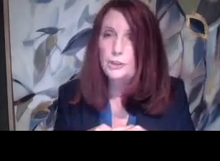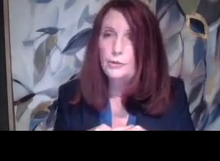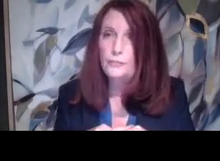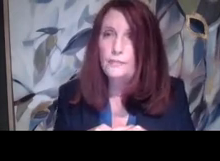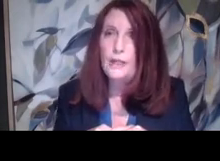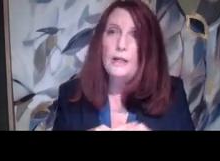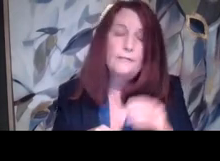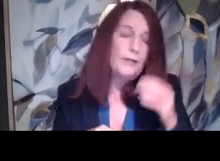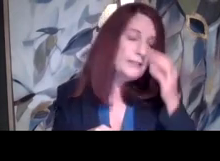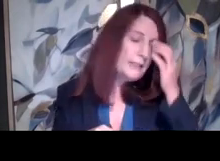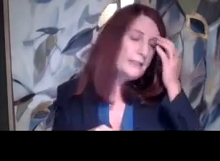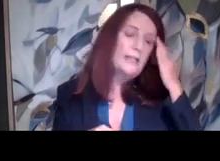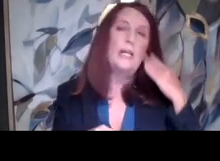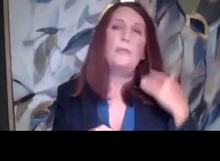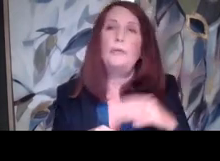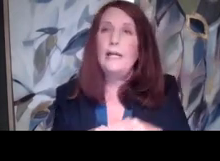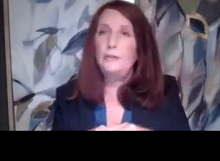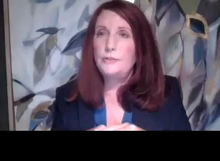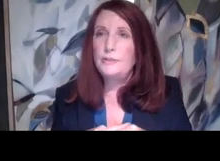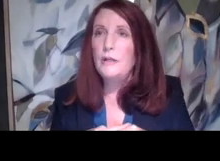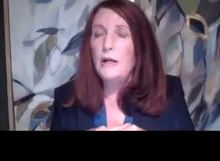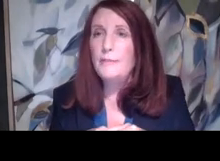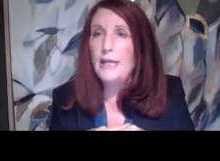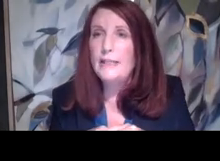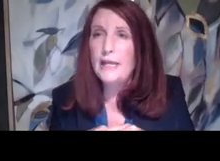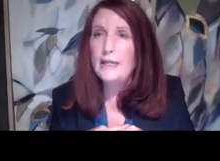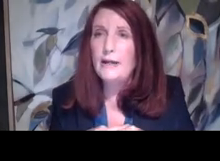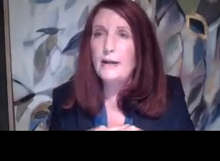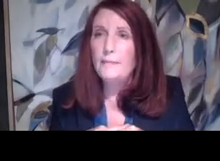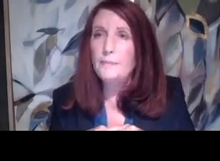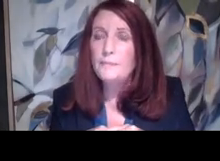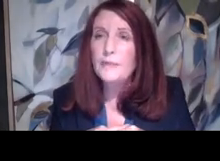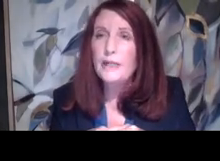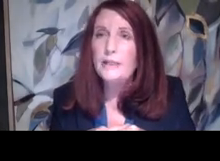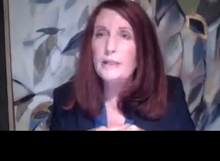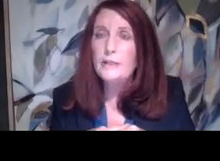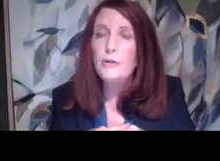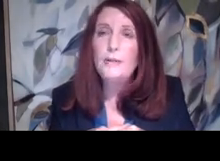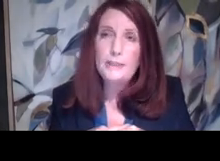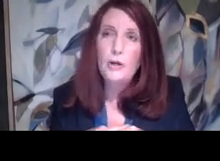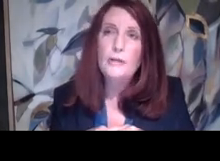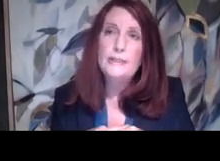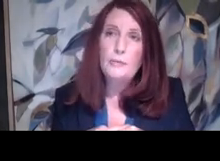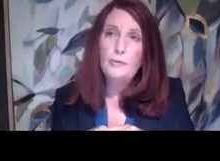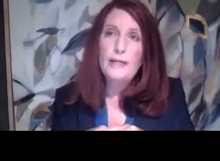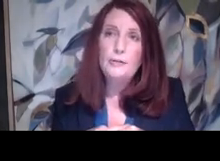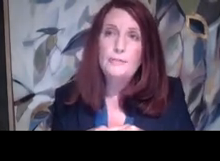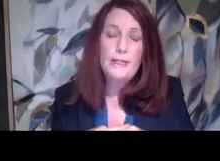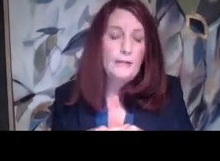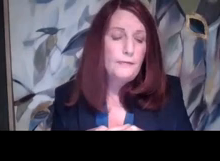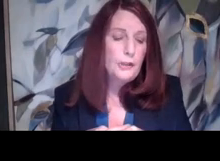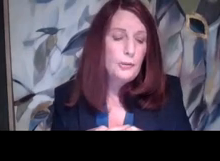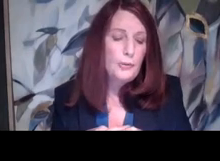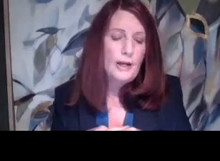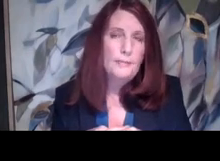what to do. Like Francine said, they wrote letters. Um, and they, um, and you know, they made calls and they wrote letters.